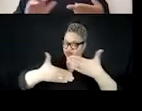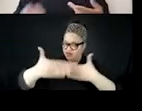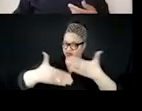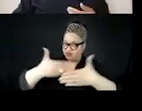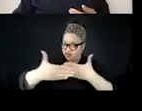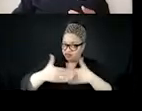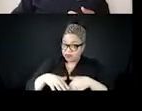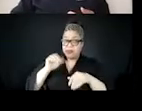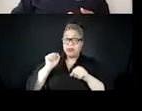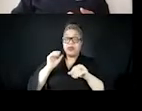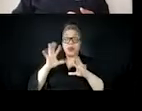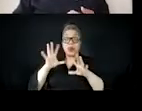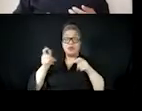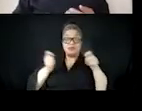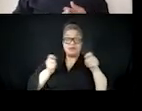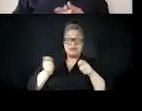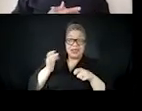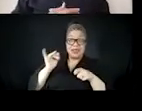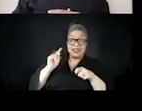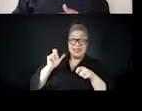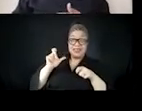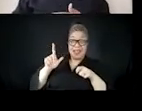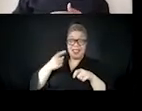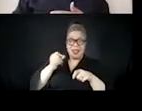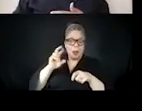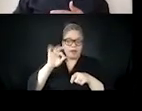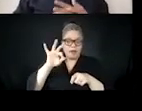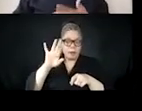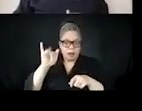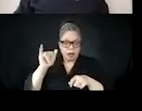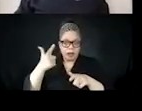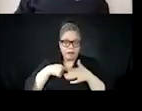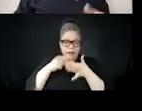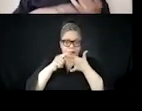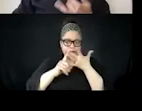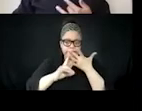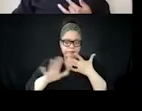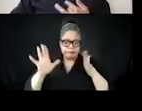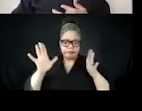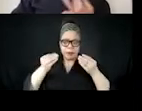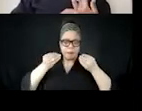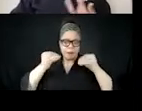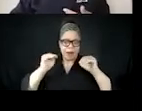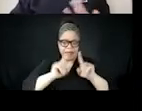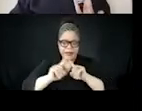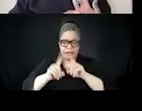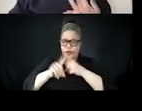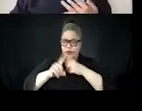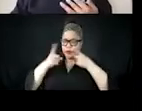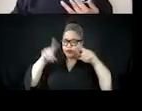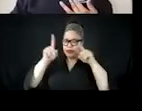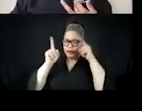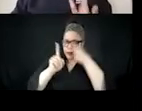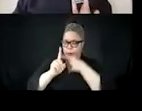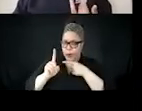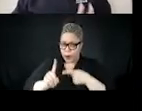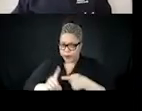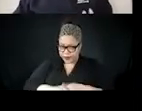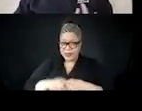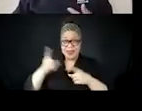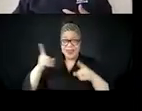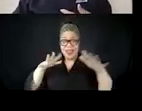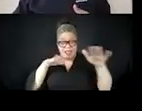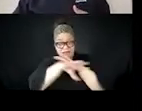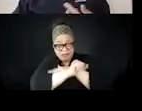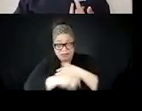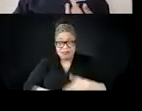They used infiltration, legal system, uh, harassment, undermining public opinion. Again, this, a lot of this, a lot of